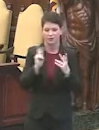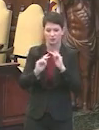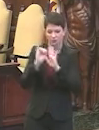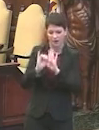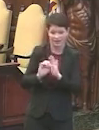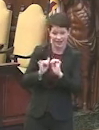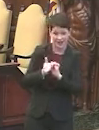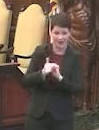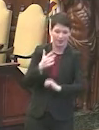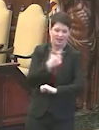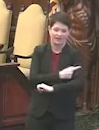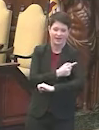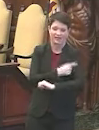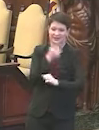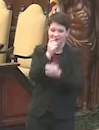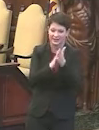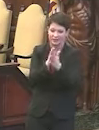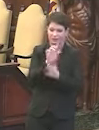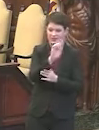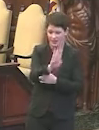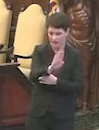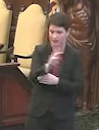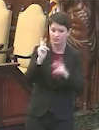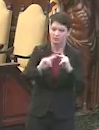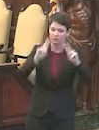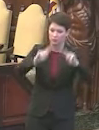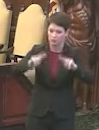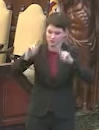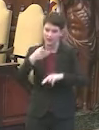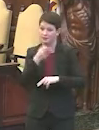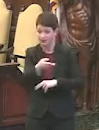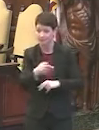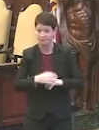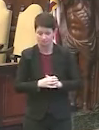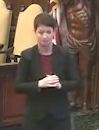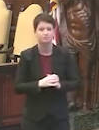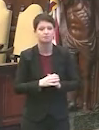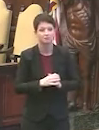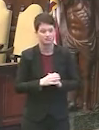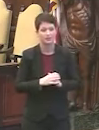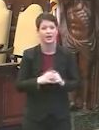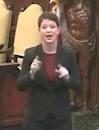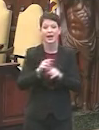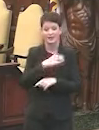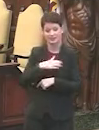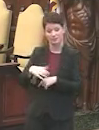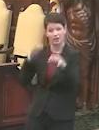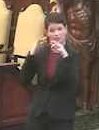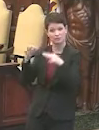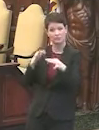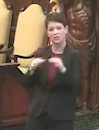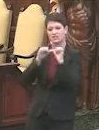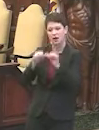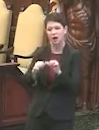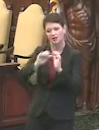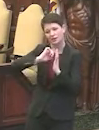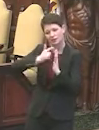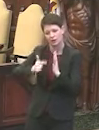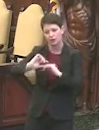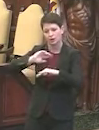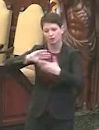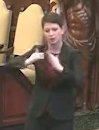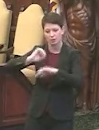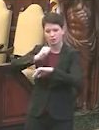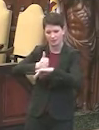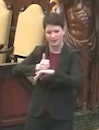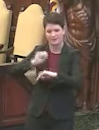identified through our vaccine interest database of people who have signed up and registered there. Then, as the mayor said, there's an ongoing series of community-based